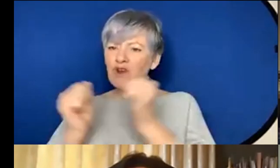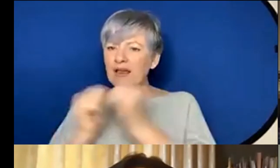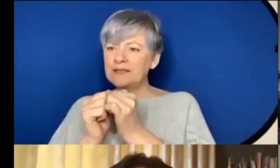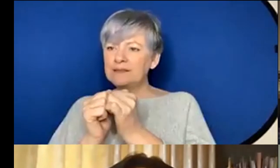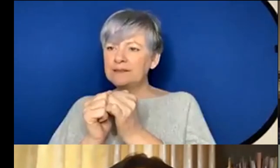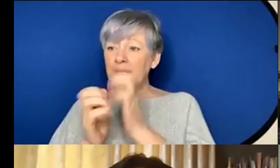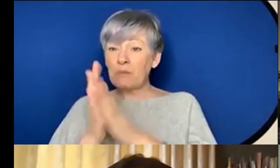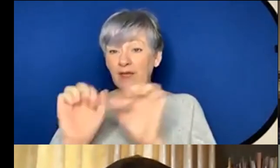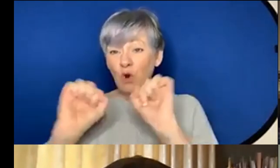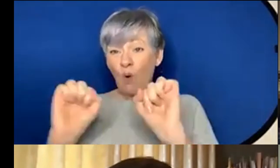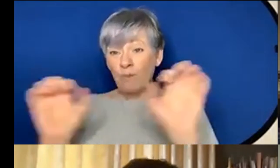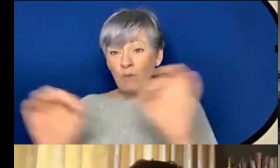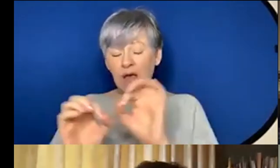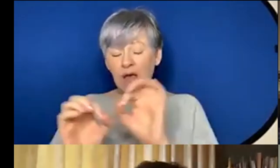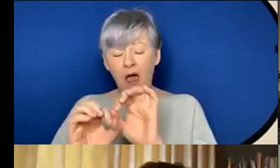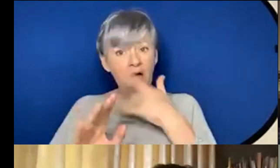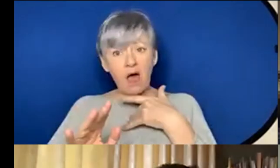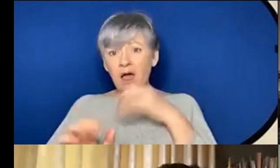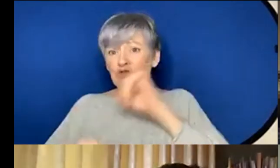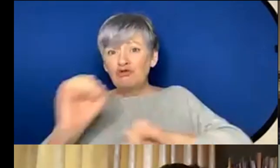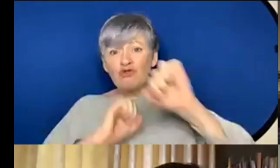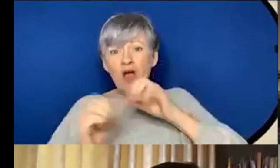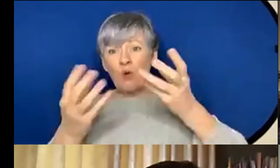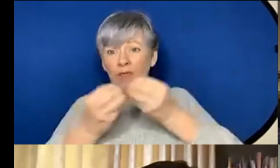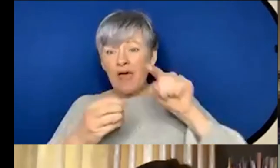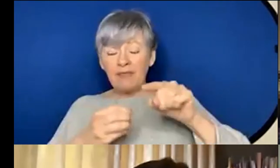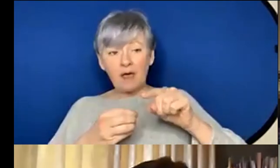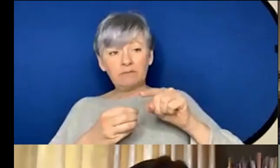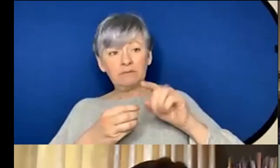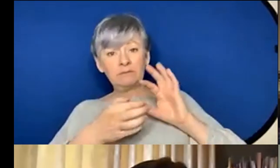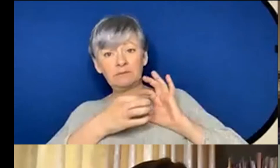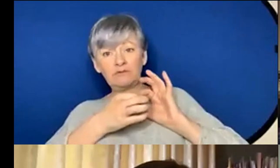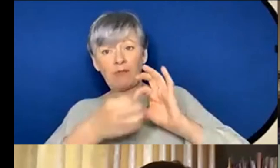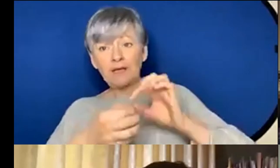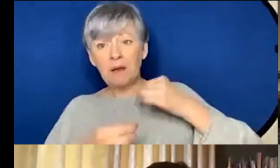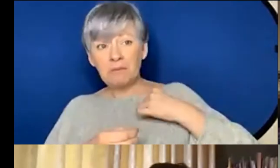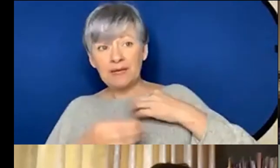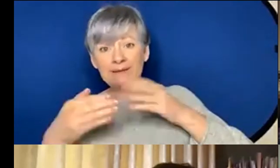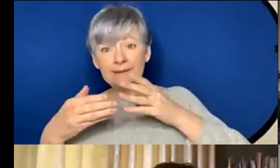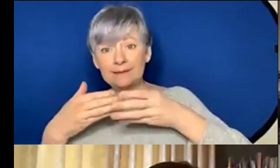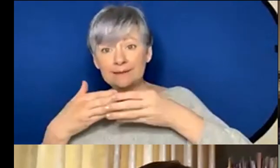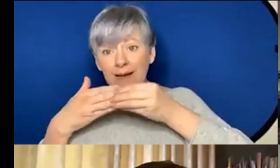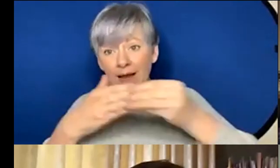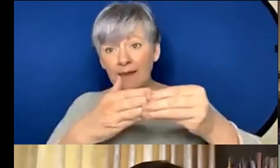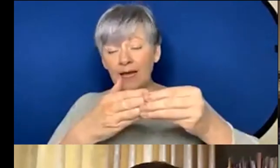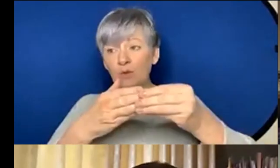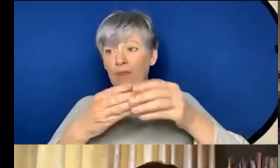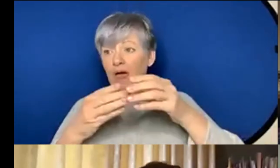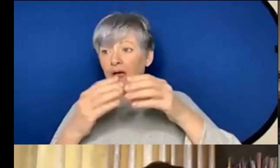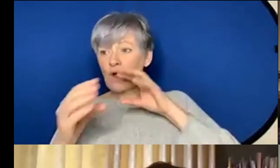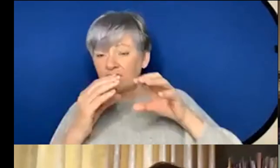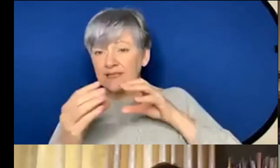really struggled with that um because that relies on me taking the lead in that conversation in that role and